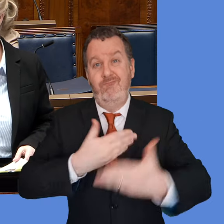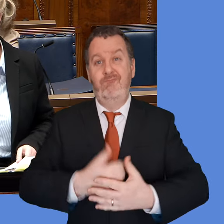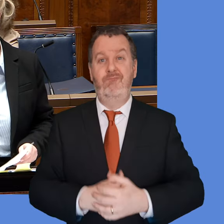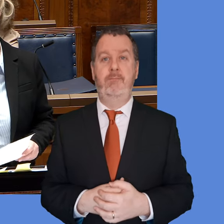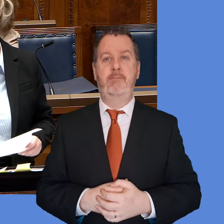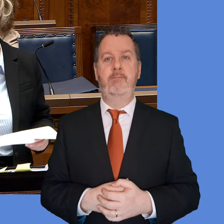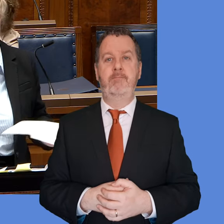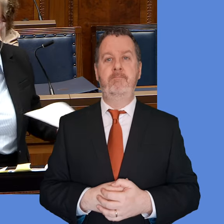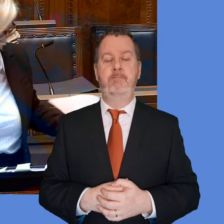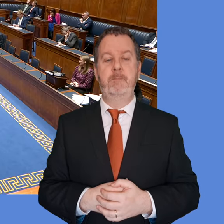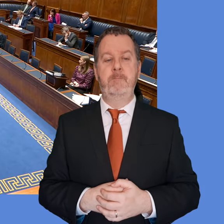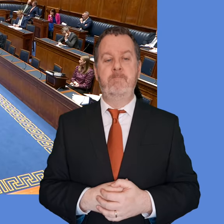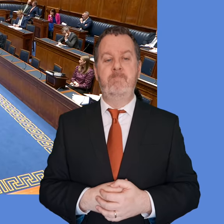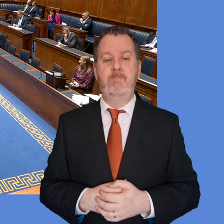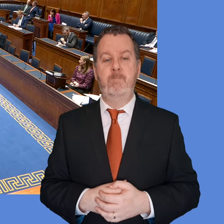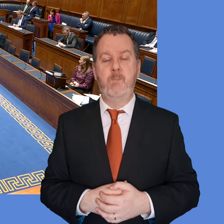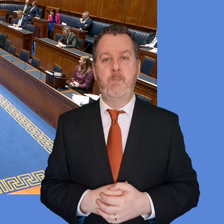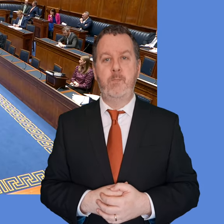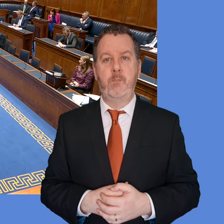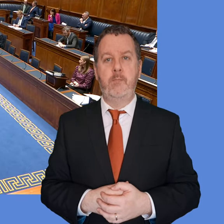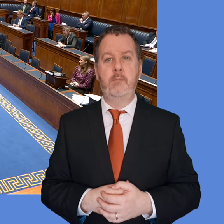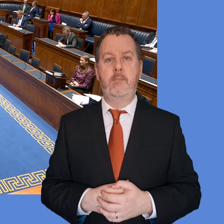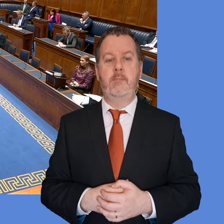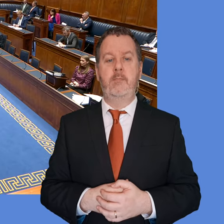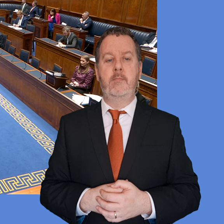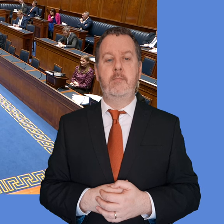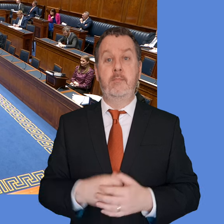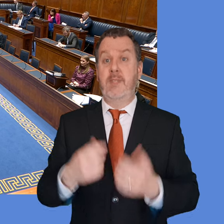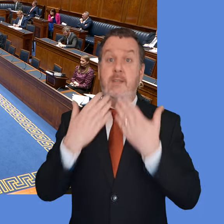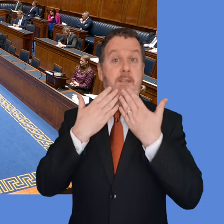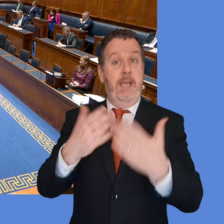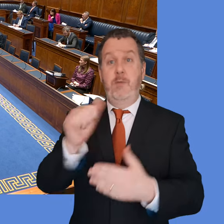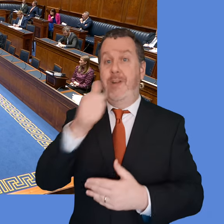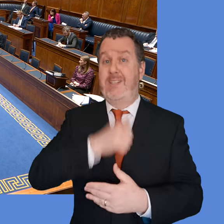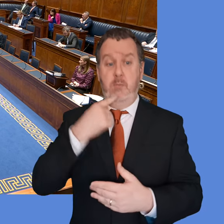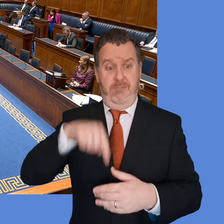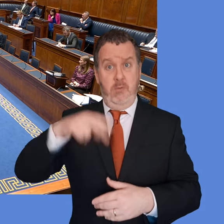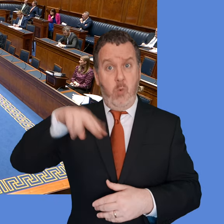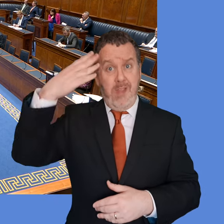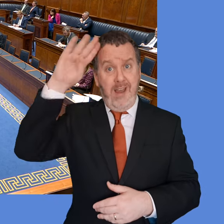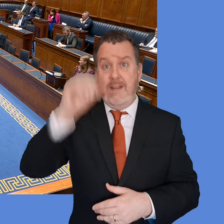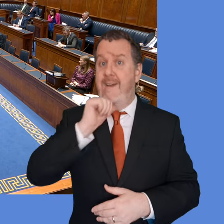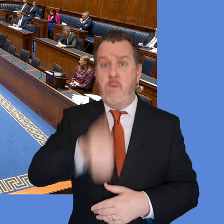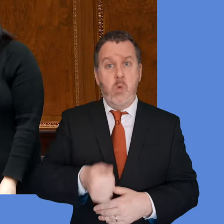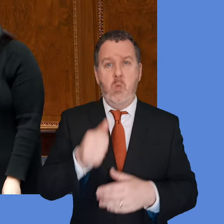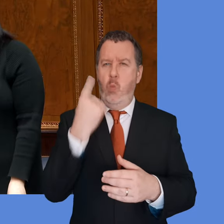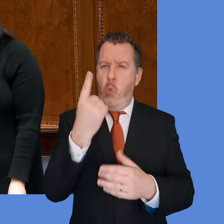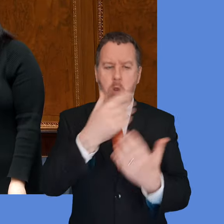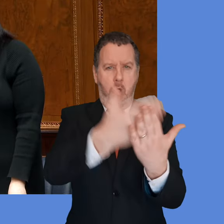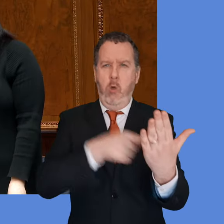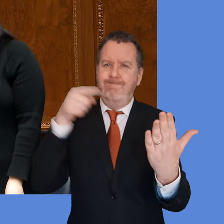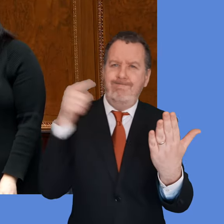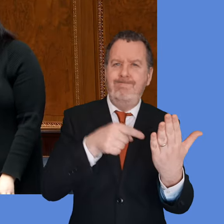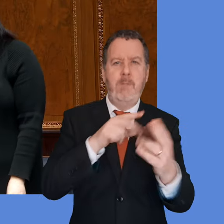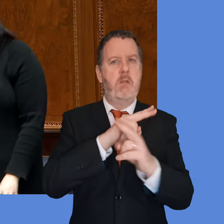conversation in Assembly Chamber on these things. Call Clare Sugden. Thank you, Mr Speaker. Thanks for the First Minister for her answer. I should appreciate that this is the only